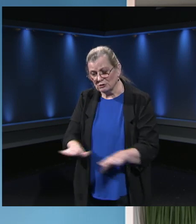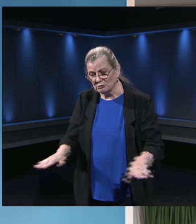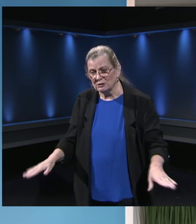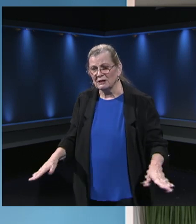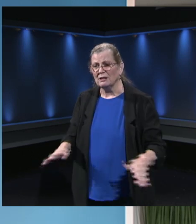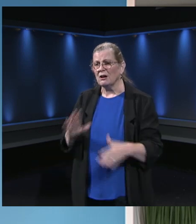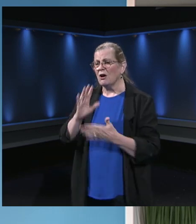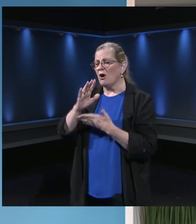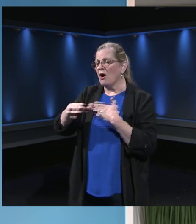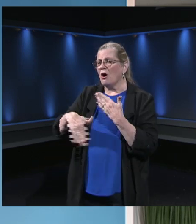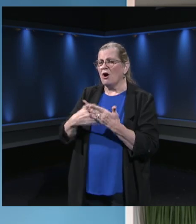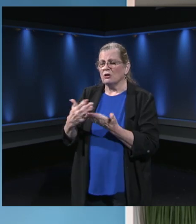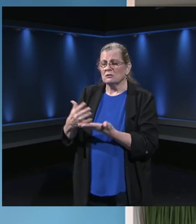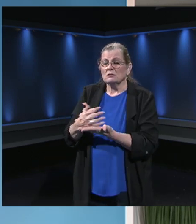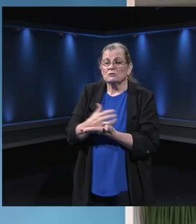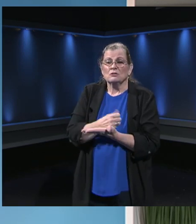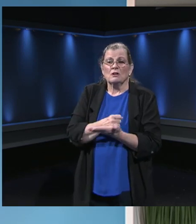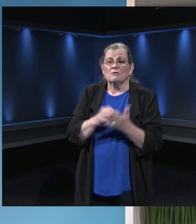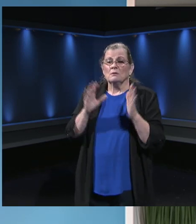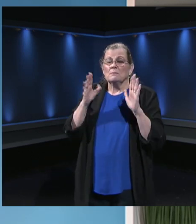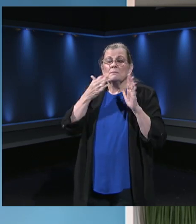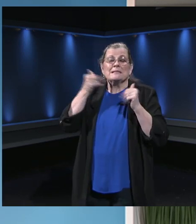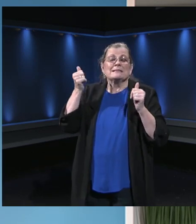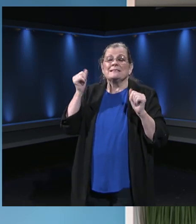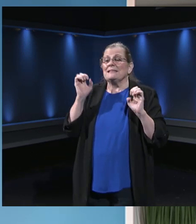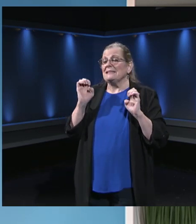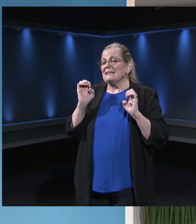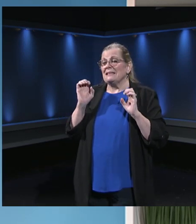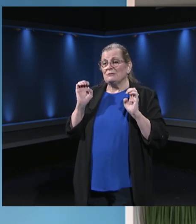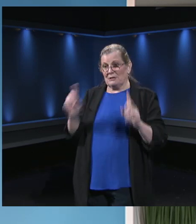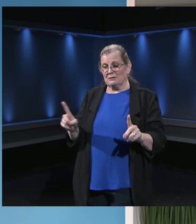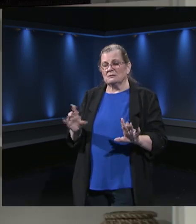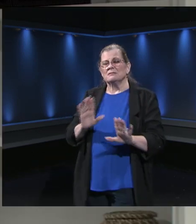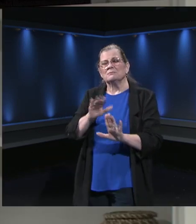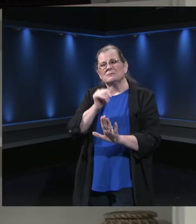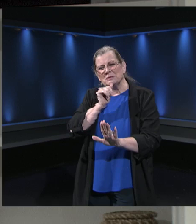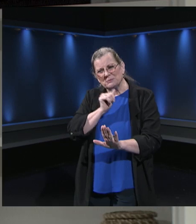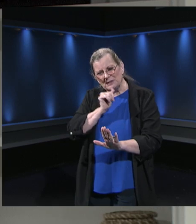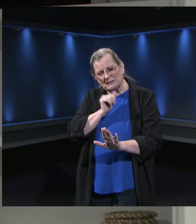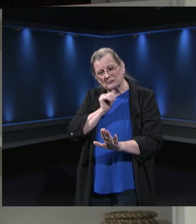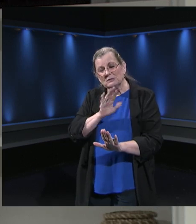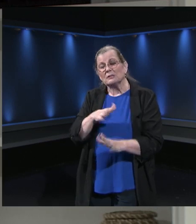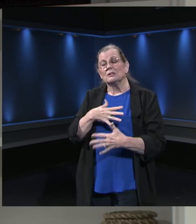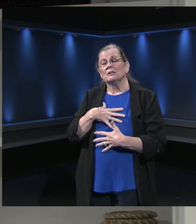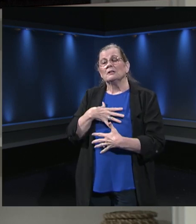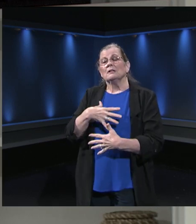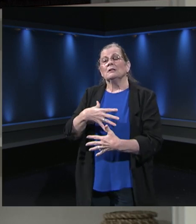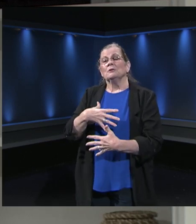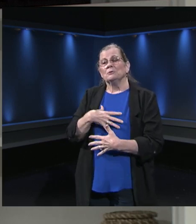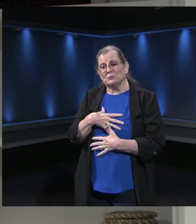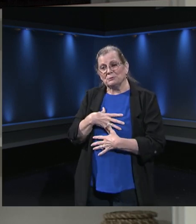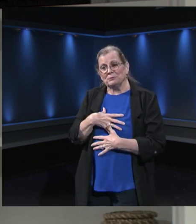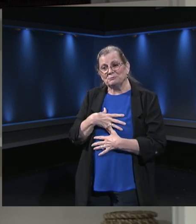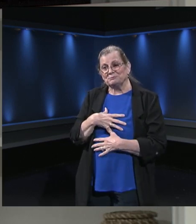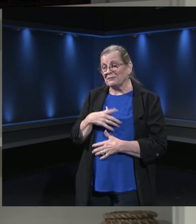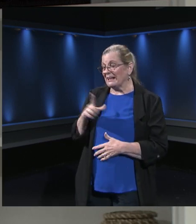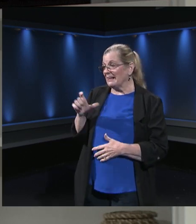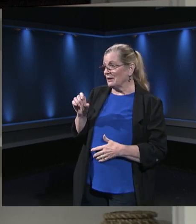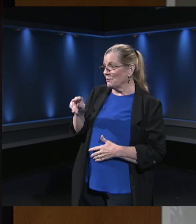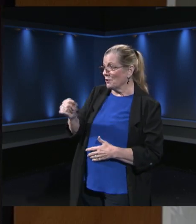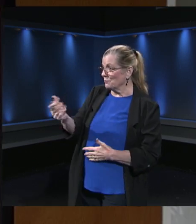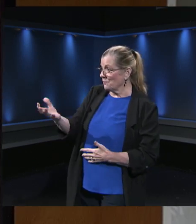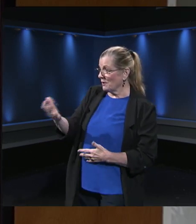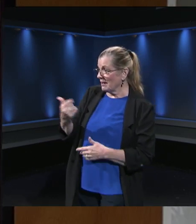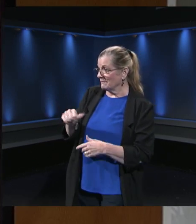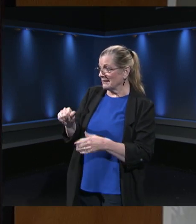for. So I'd say breathe, be patient and work with us. Thank you, Tracy. Leona, final words, a message to the community this evening.